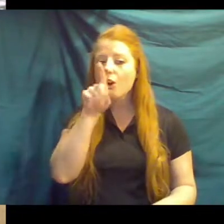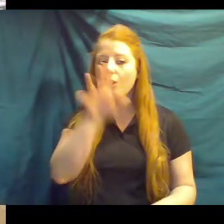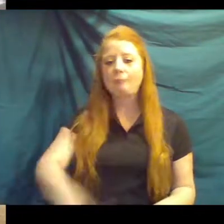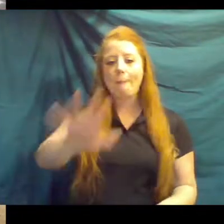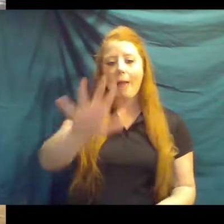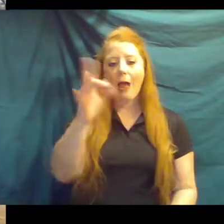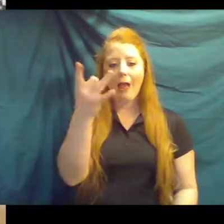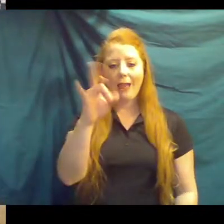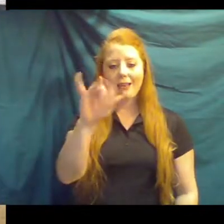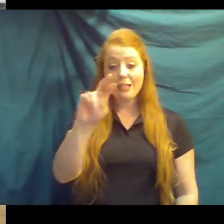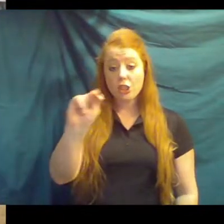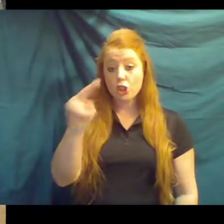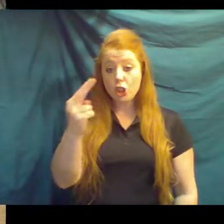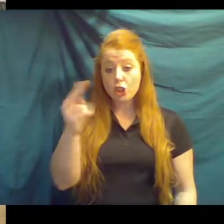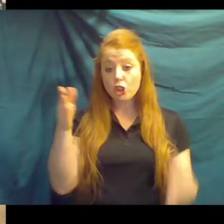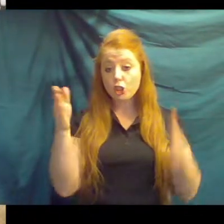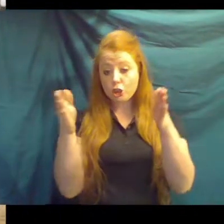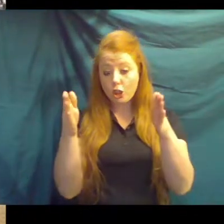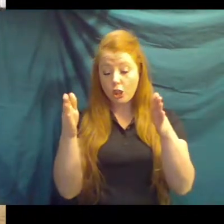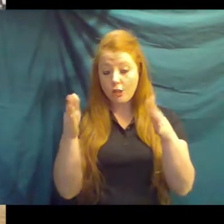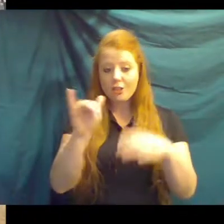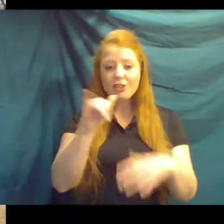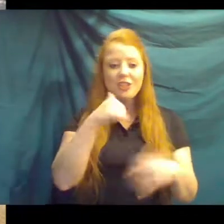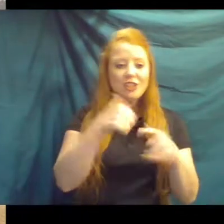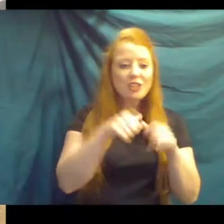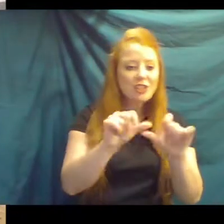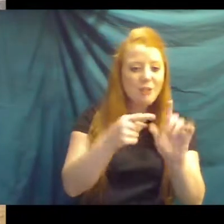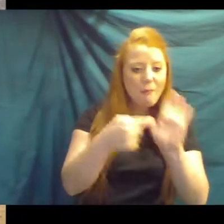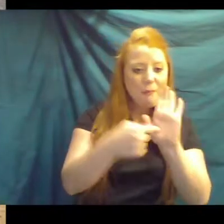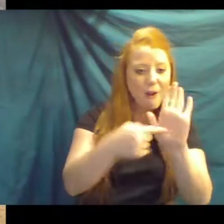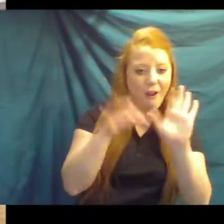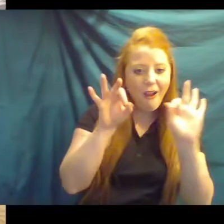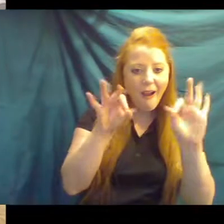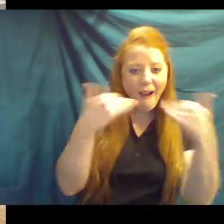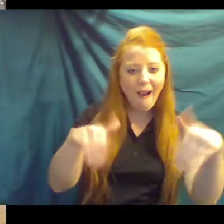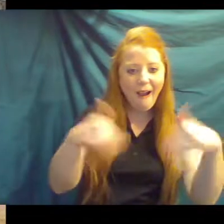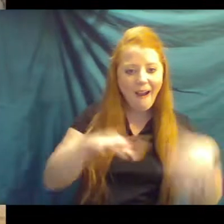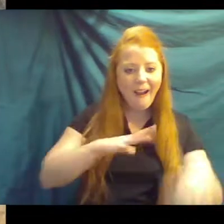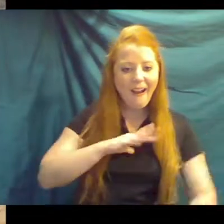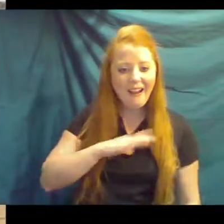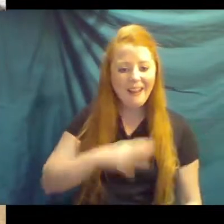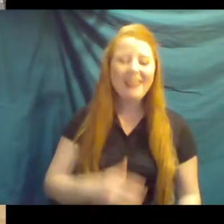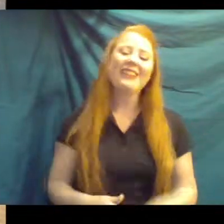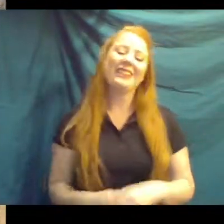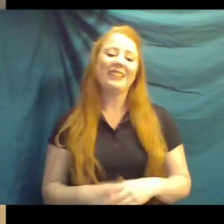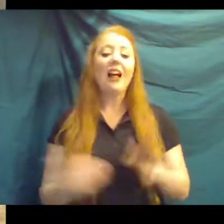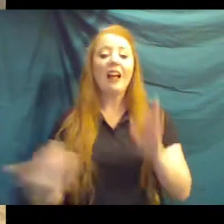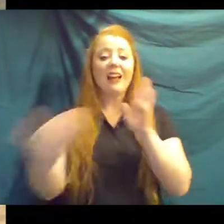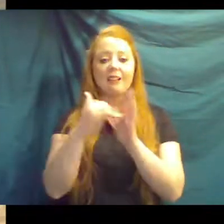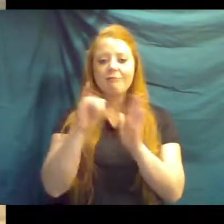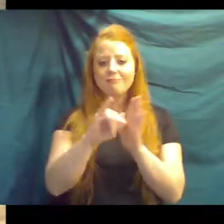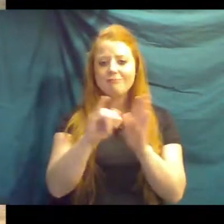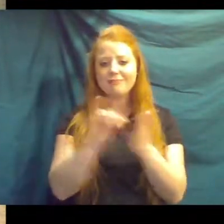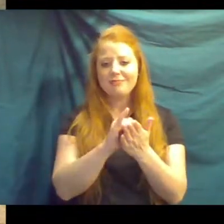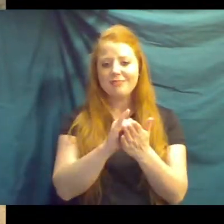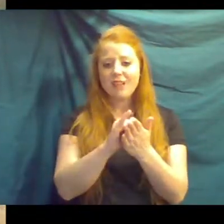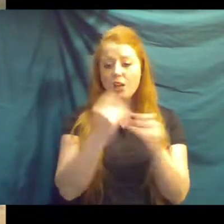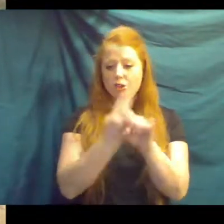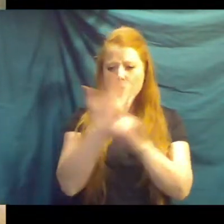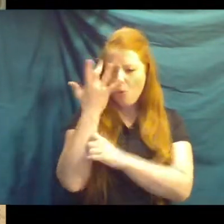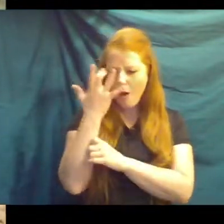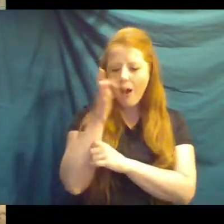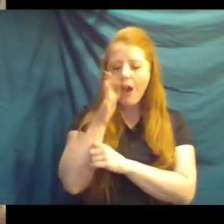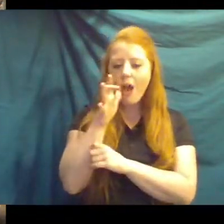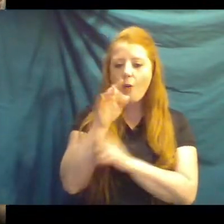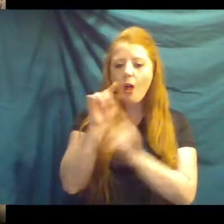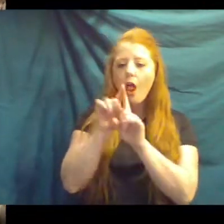18 inches long. Tessa's showing you right on time. And again, that's used to reach up into the trees.